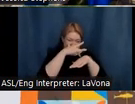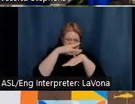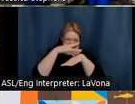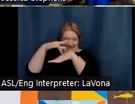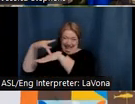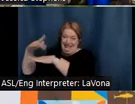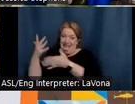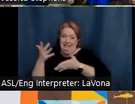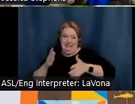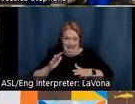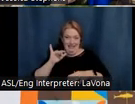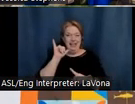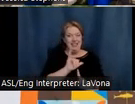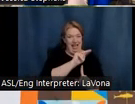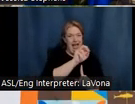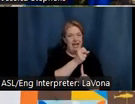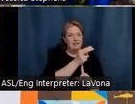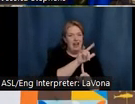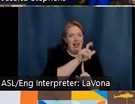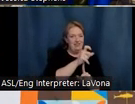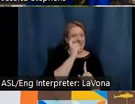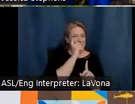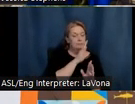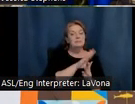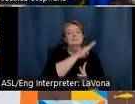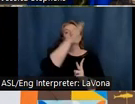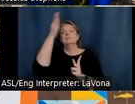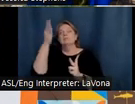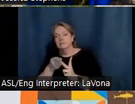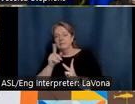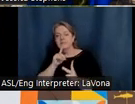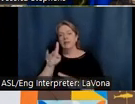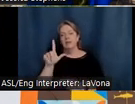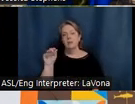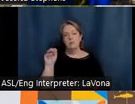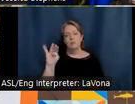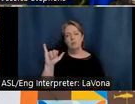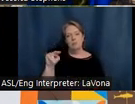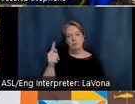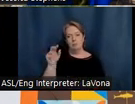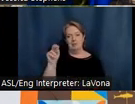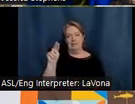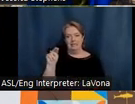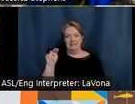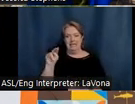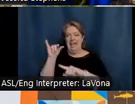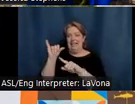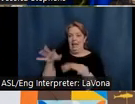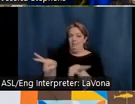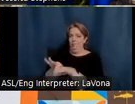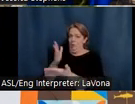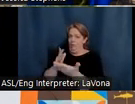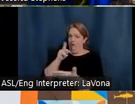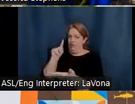a part in TC Steele's story, is our next stop. And so more about the Bloomington-Steel connection a little later. This